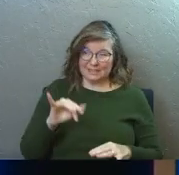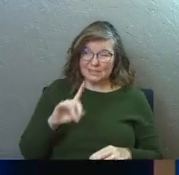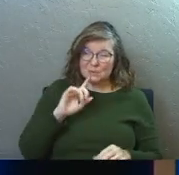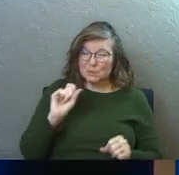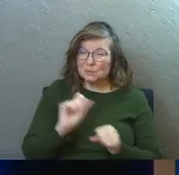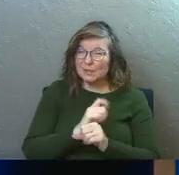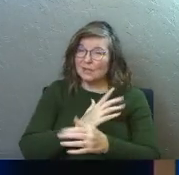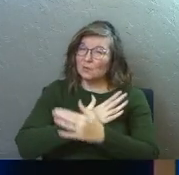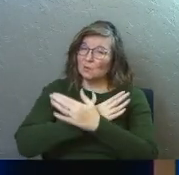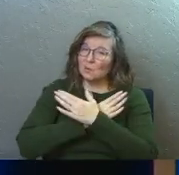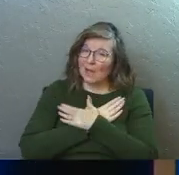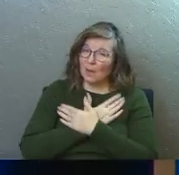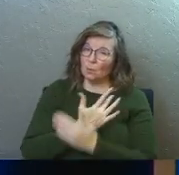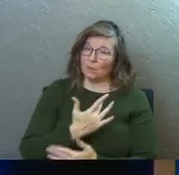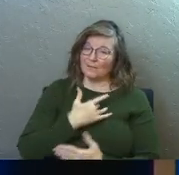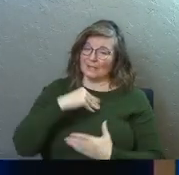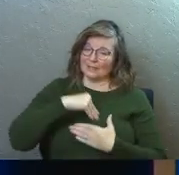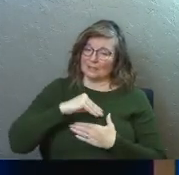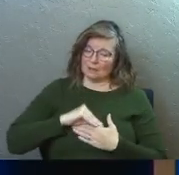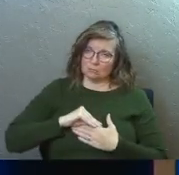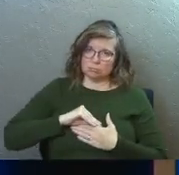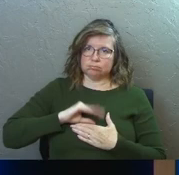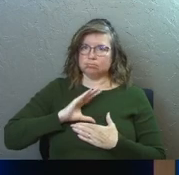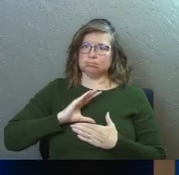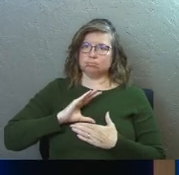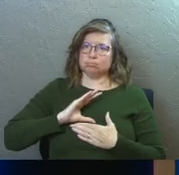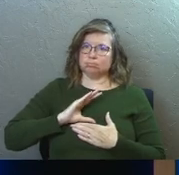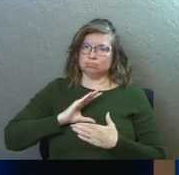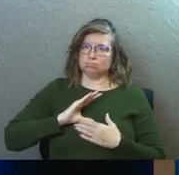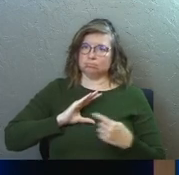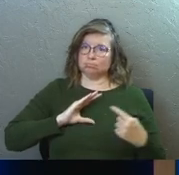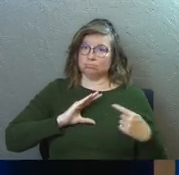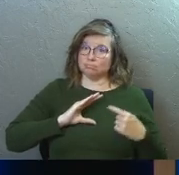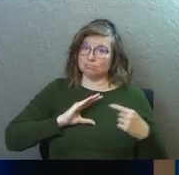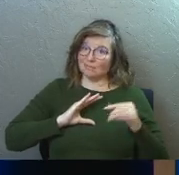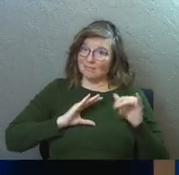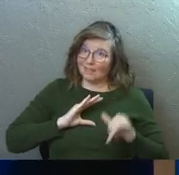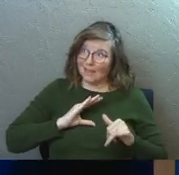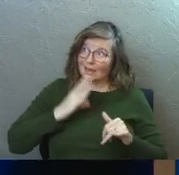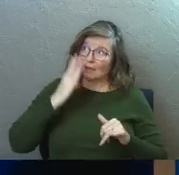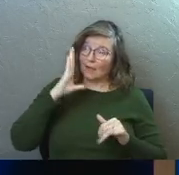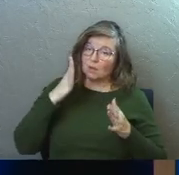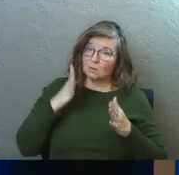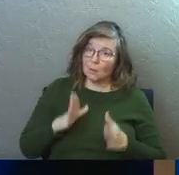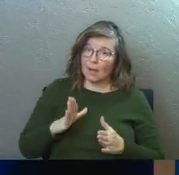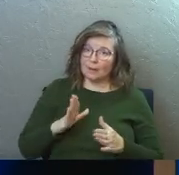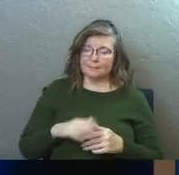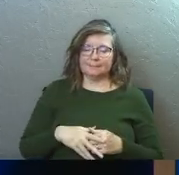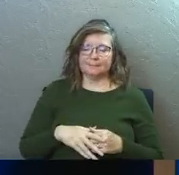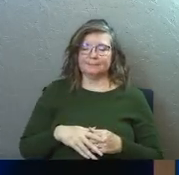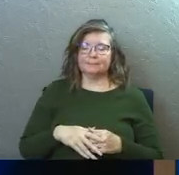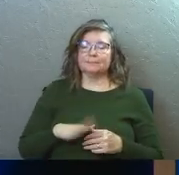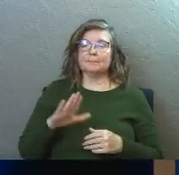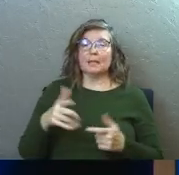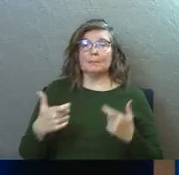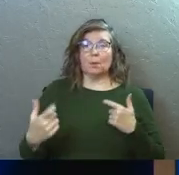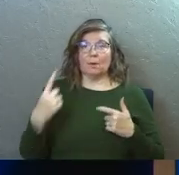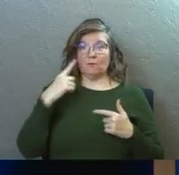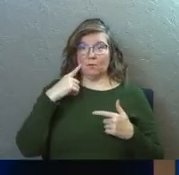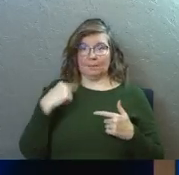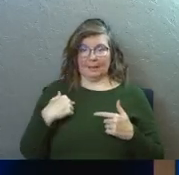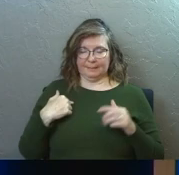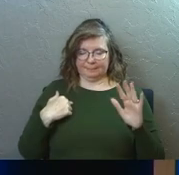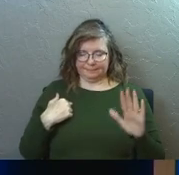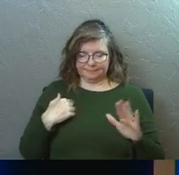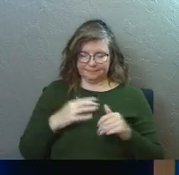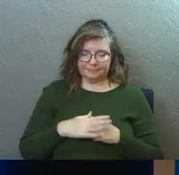you rest? Did you do rest God's way? And the big one for me, again, the thing that